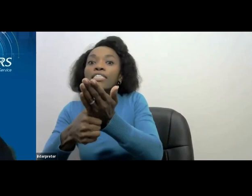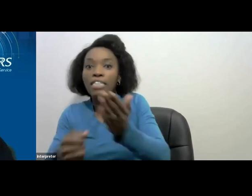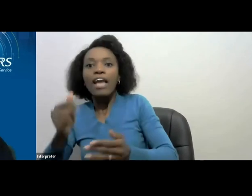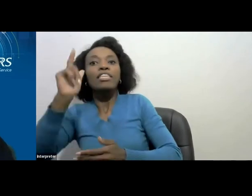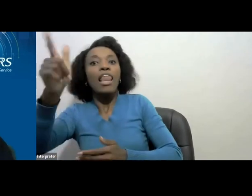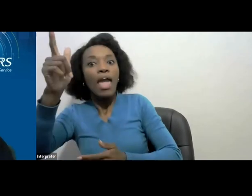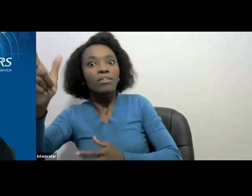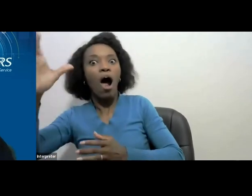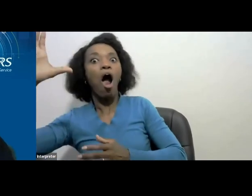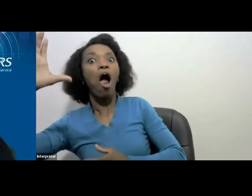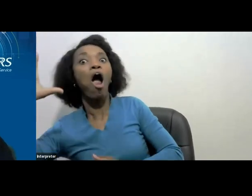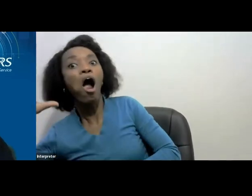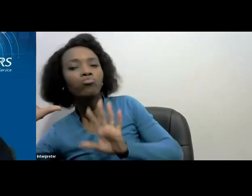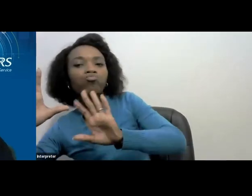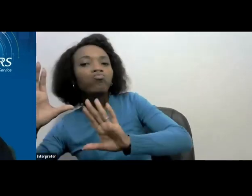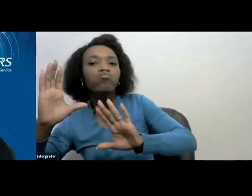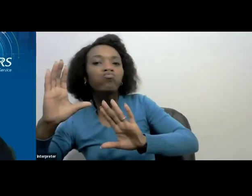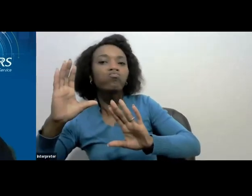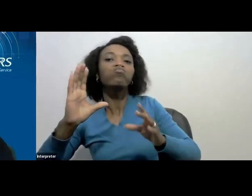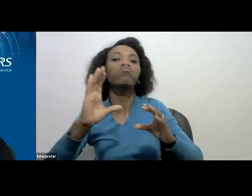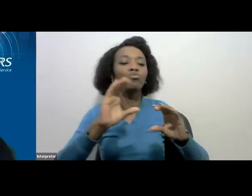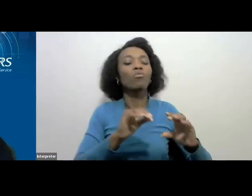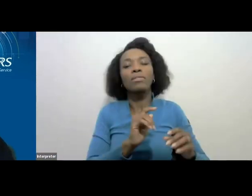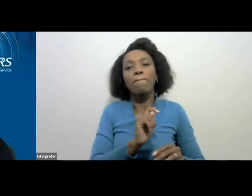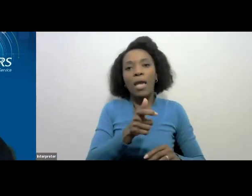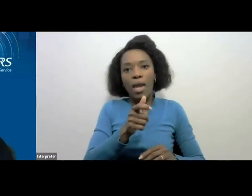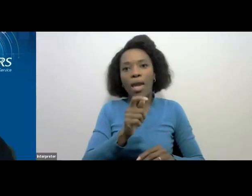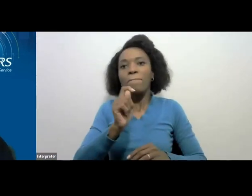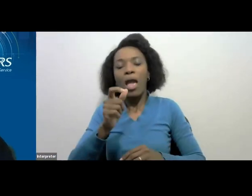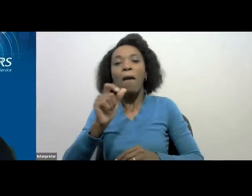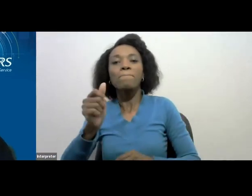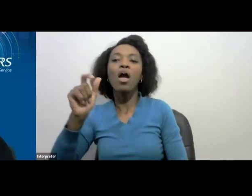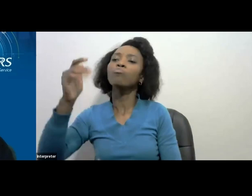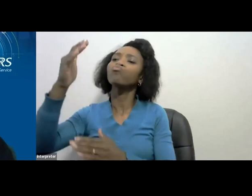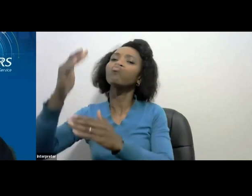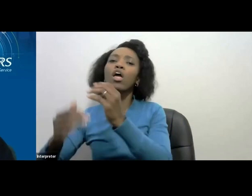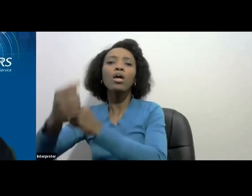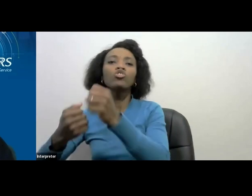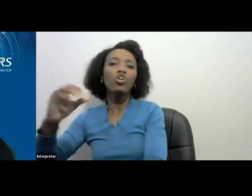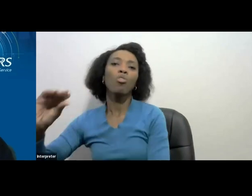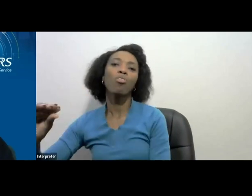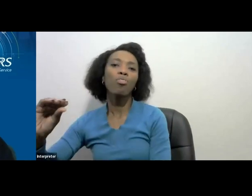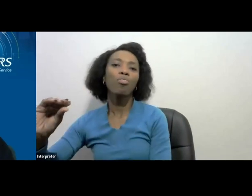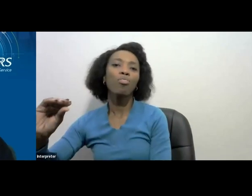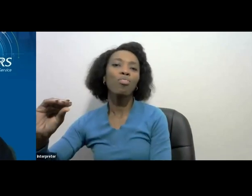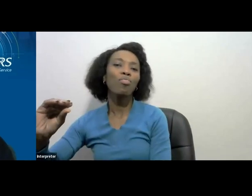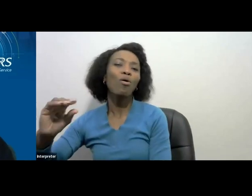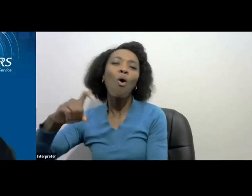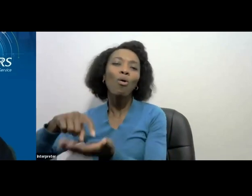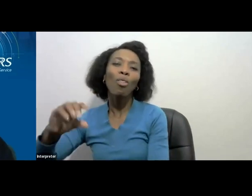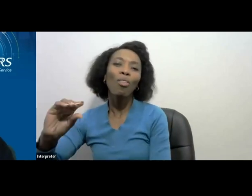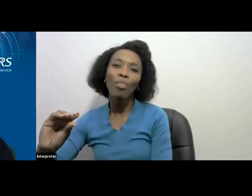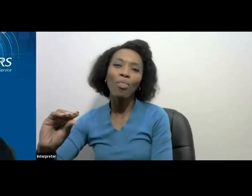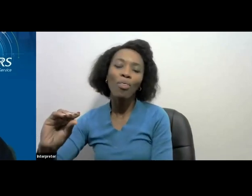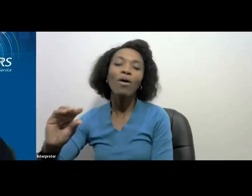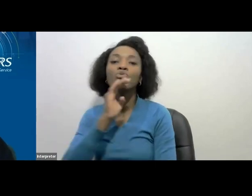owe your taxes at the end of the tax year so it's very important that when you